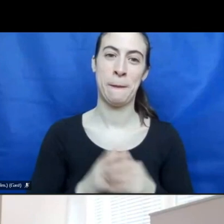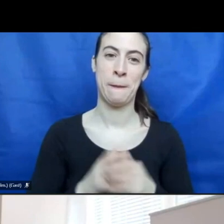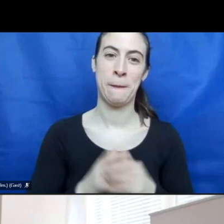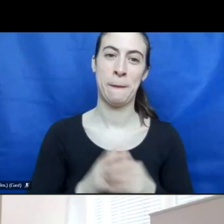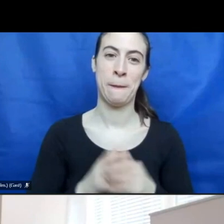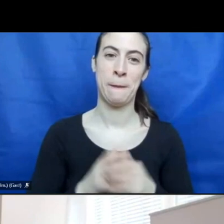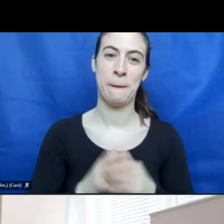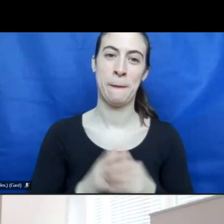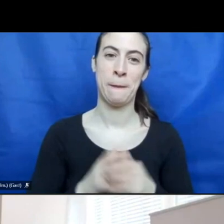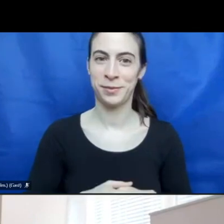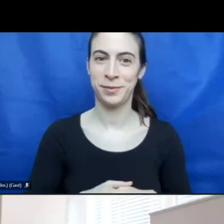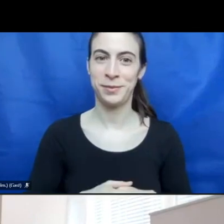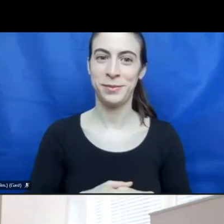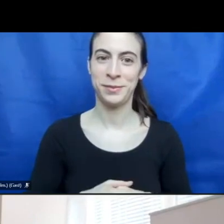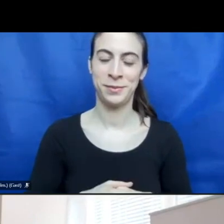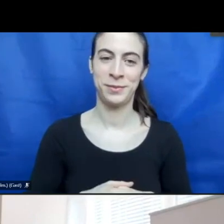Bye. Bye.